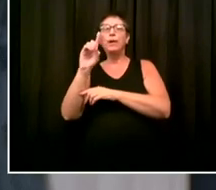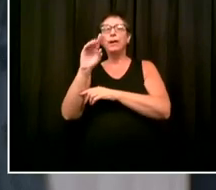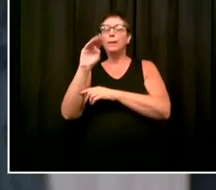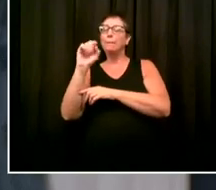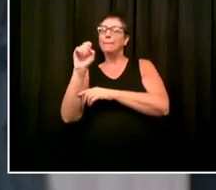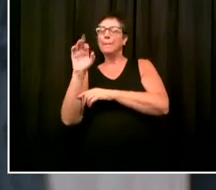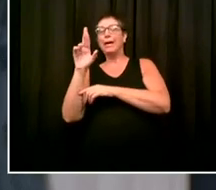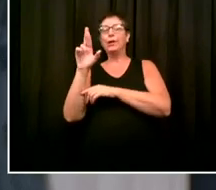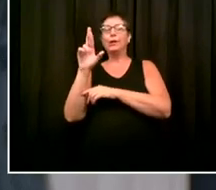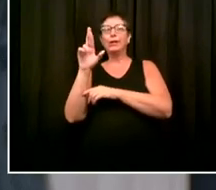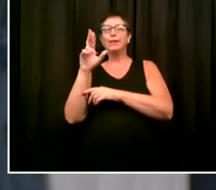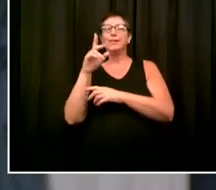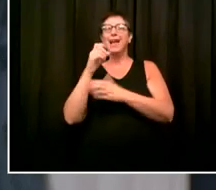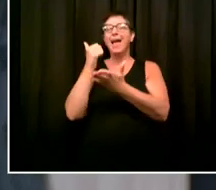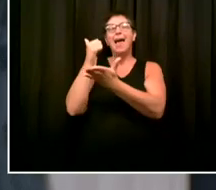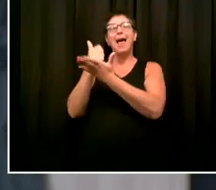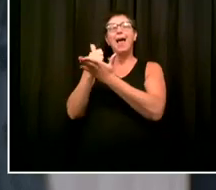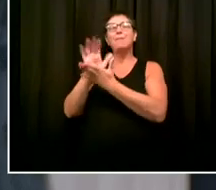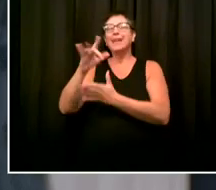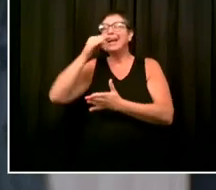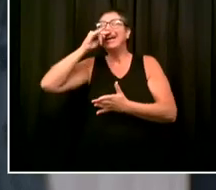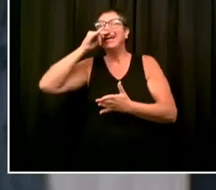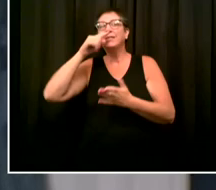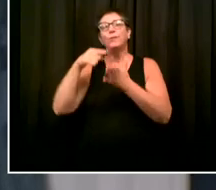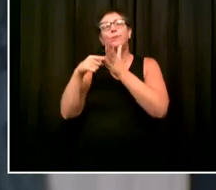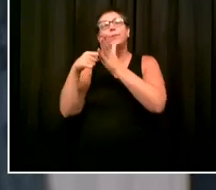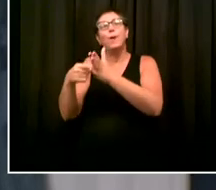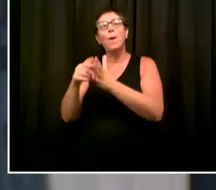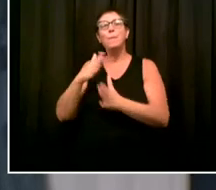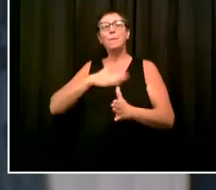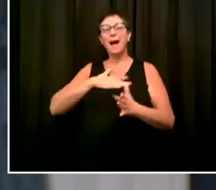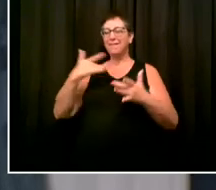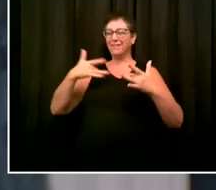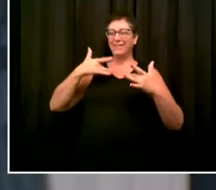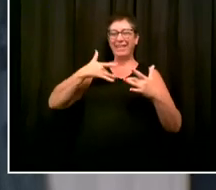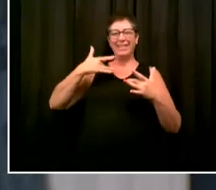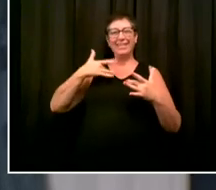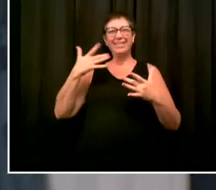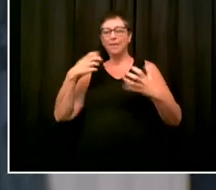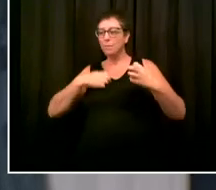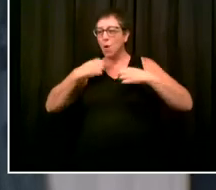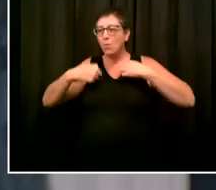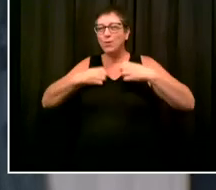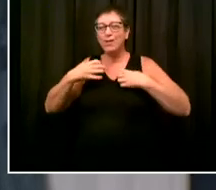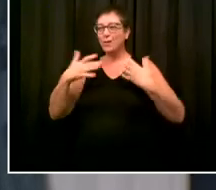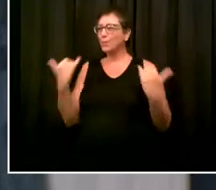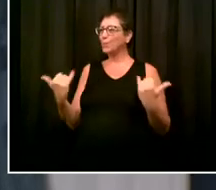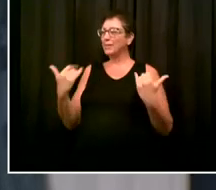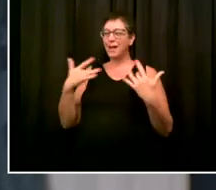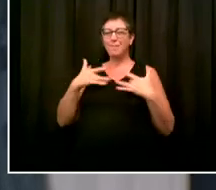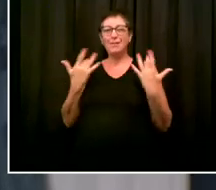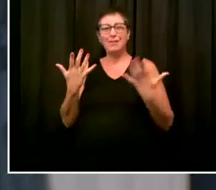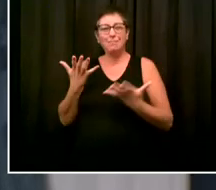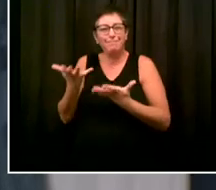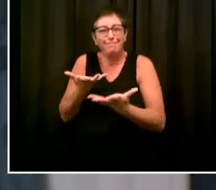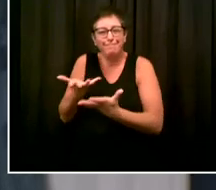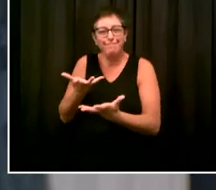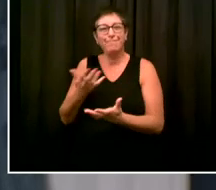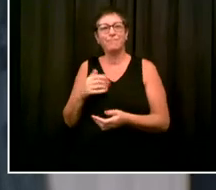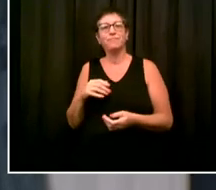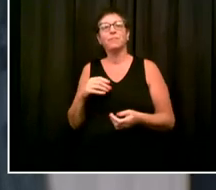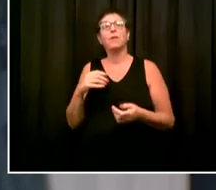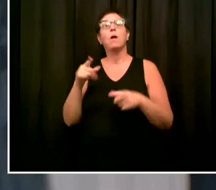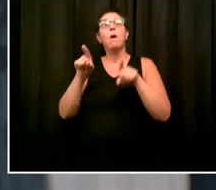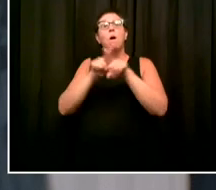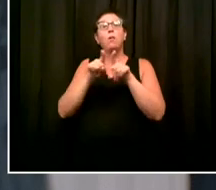And that's important because all of these things work together in addition to some of the policy changes that we made in